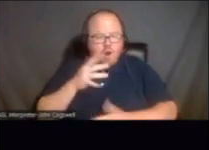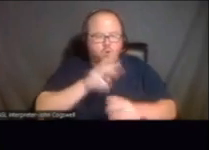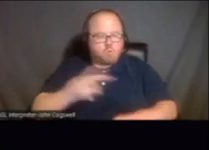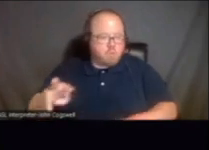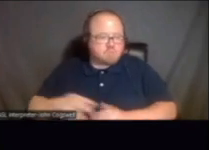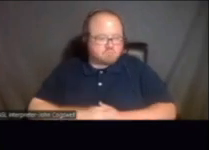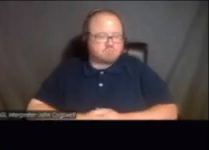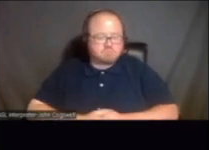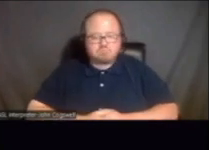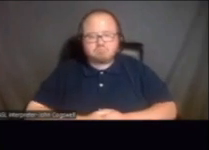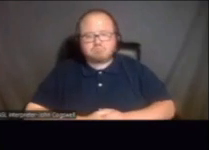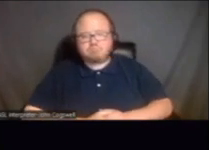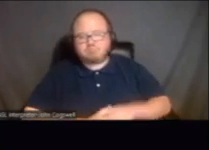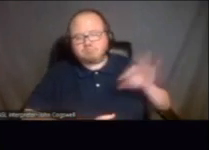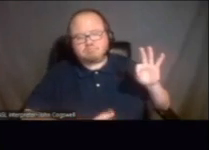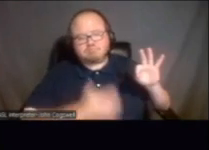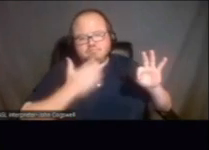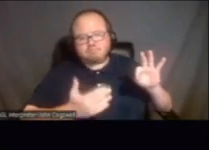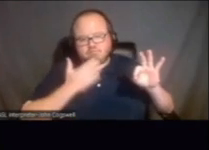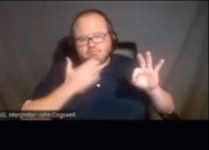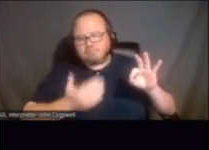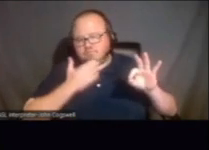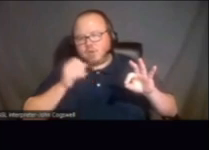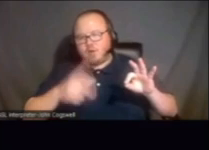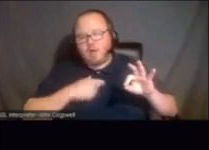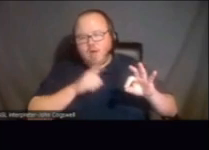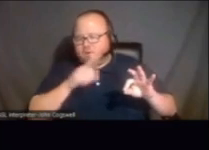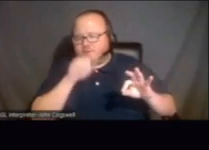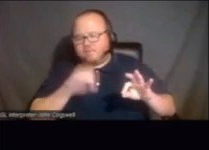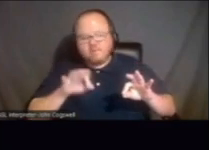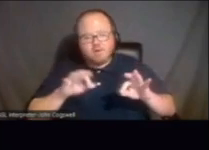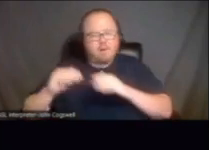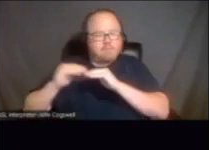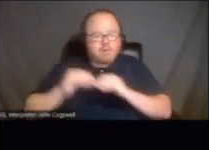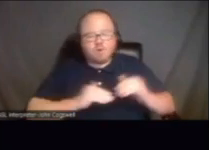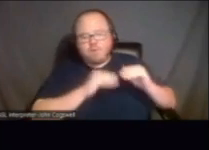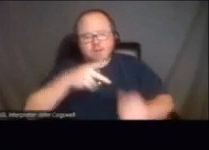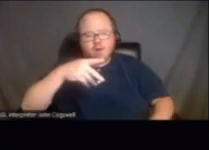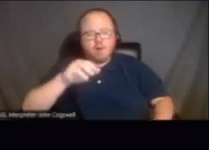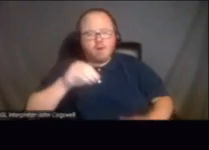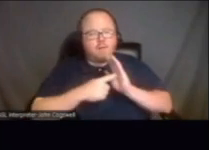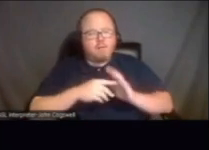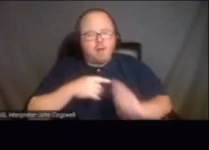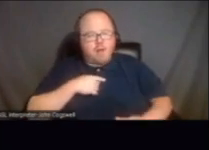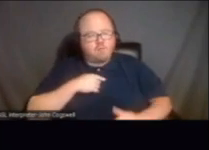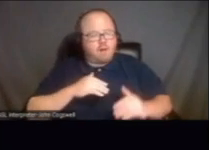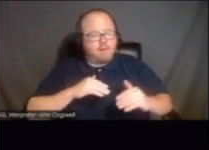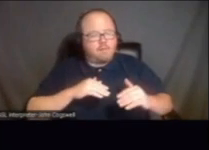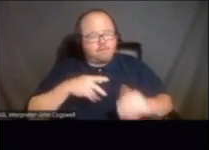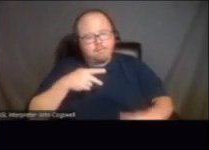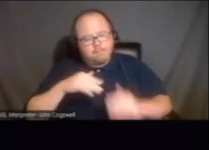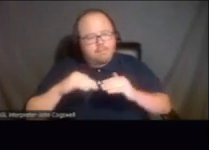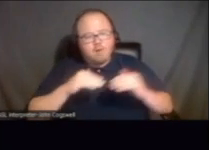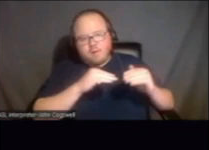free to reach out. Thank you. Yeah, and I'm just such a fan of the peer-to-peer model. I was a peer support specialist myself and